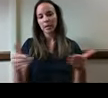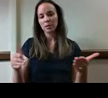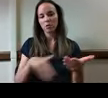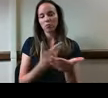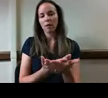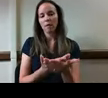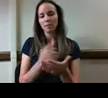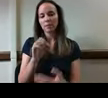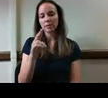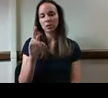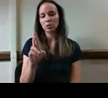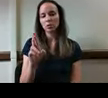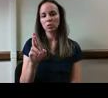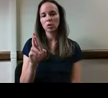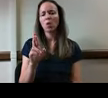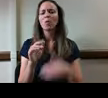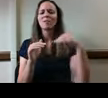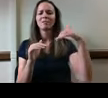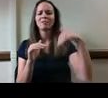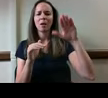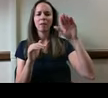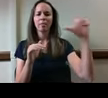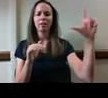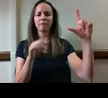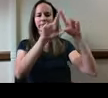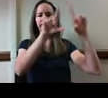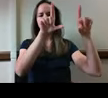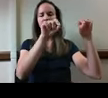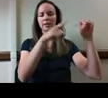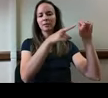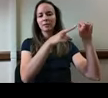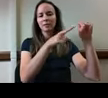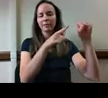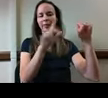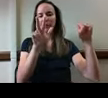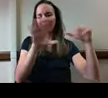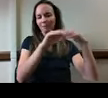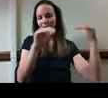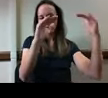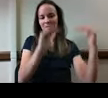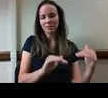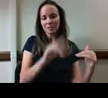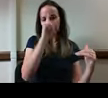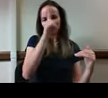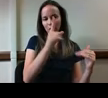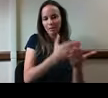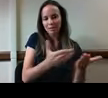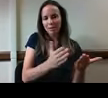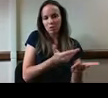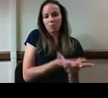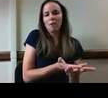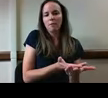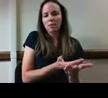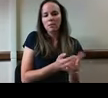Phillips Hue sensor is about $35. The SmartThings Arrival sensor is about $16. That can be attached to